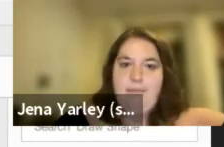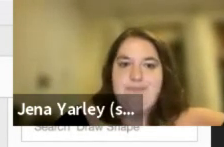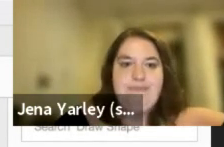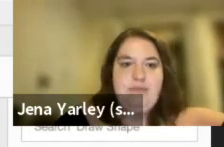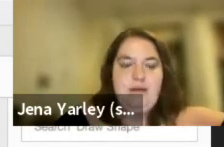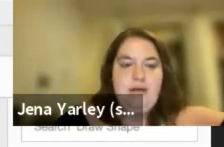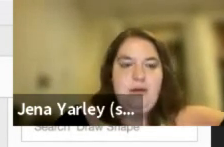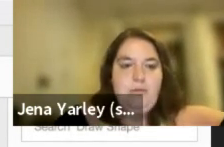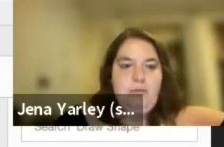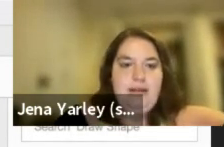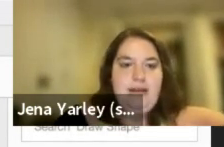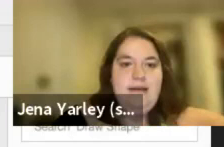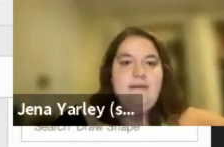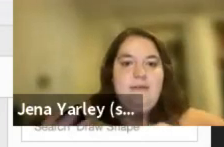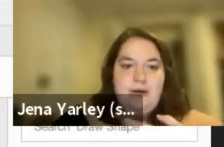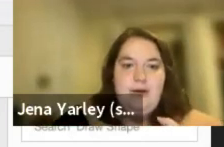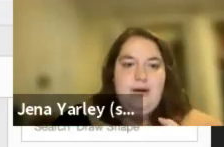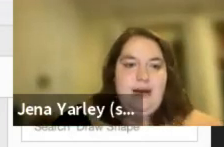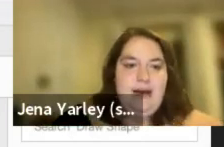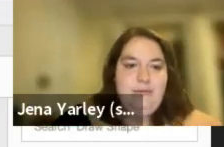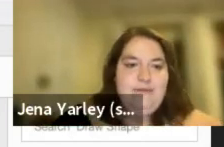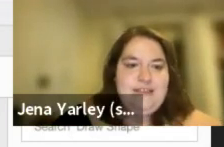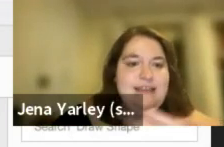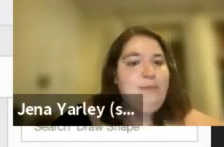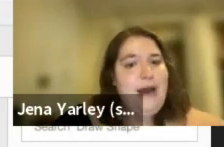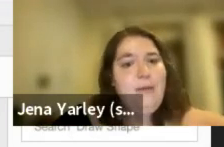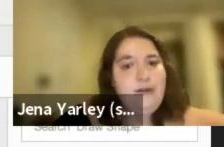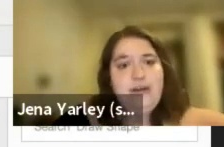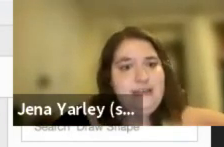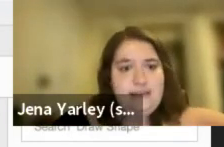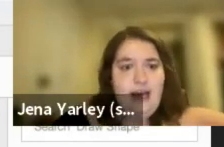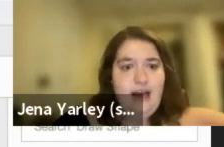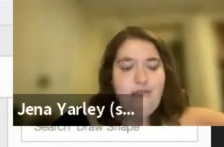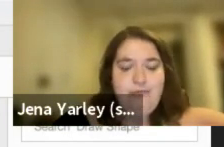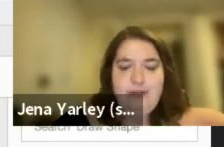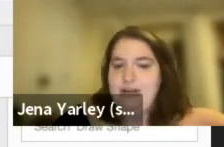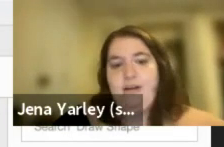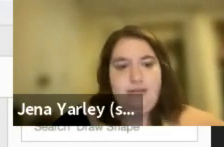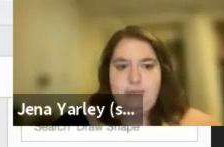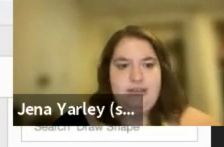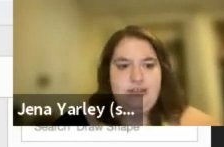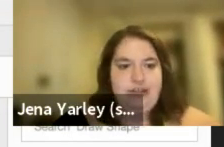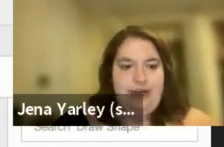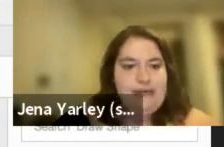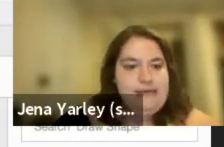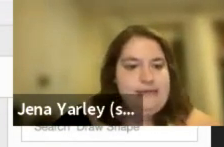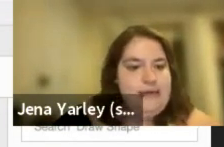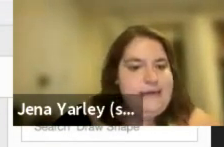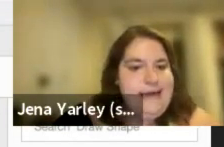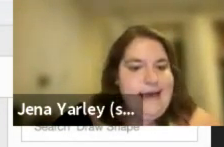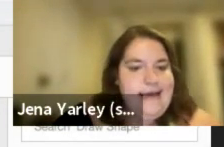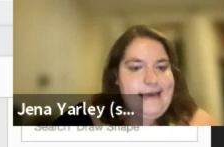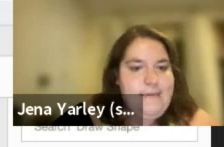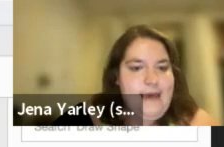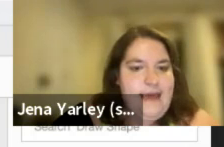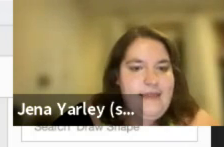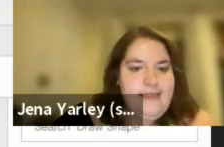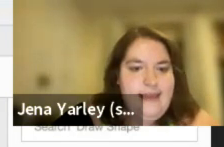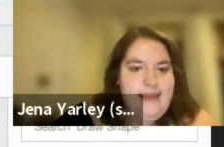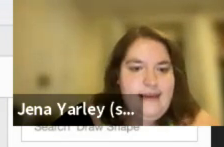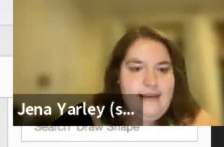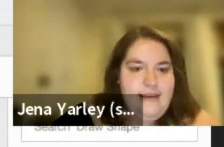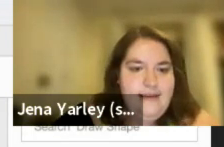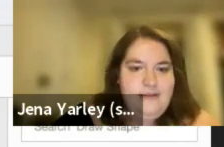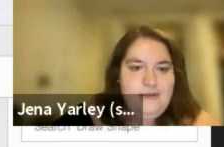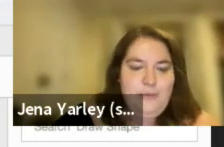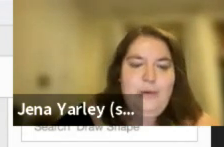with really referencing the problem we're trying to solve, which I don't need to preach to you guys. And